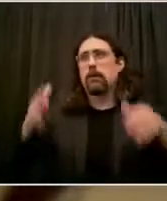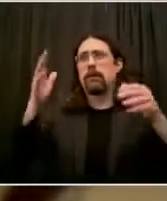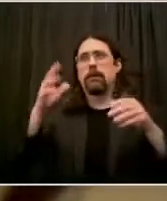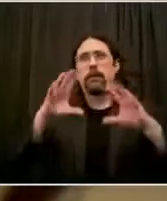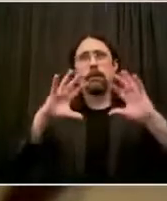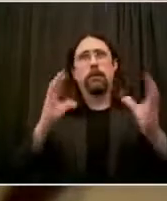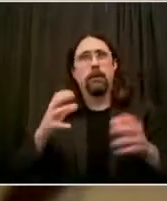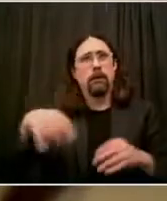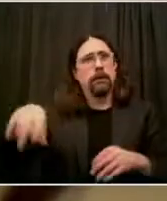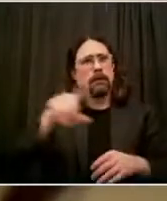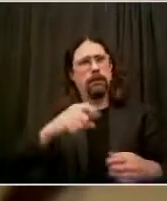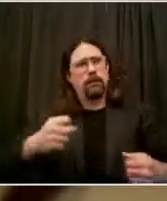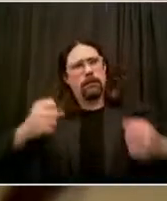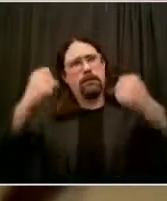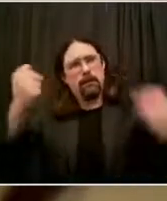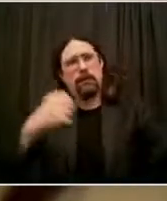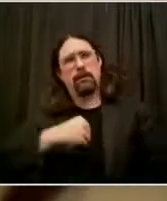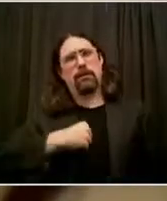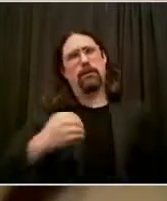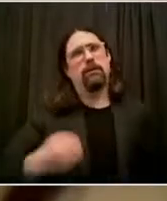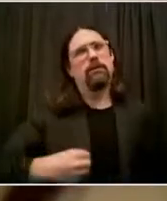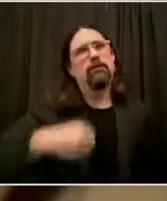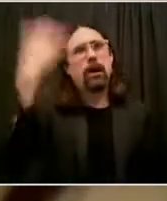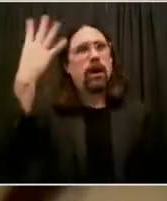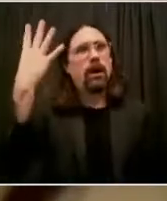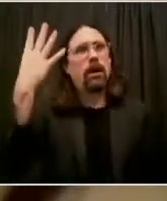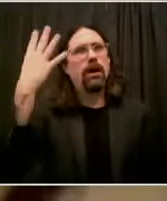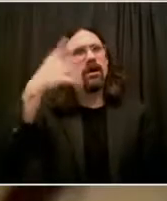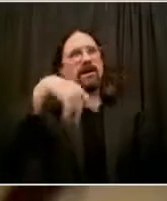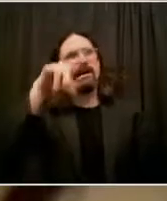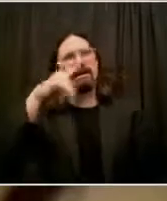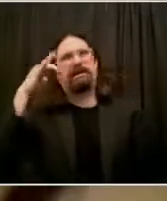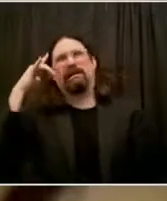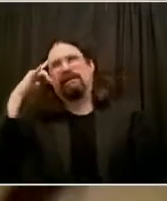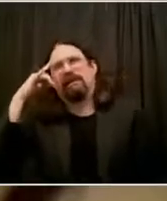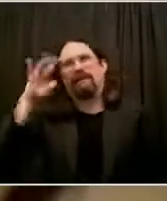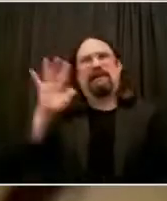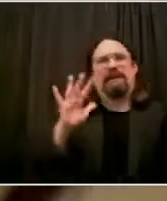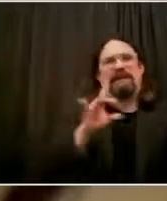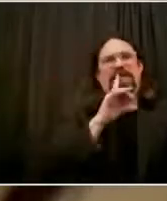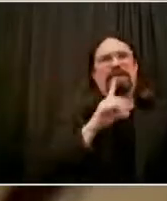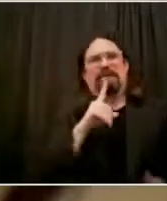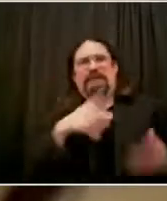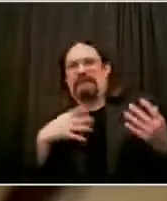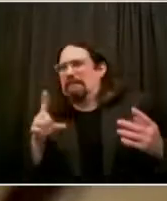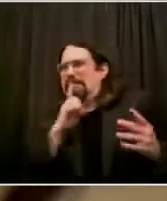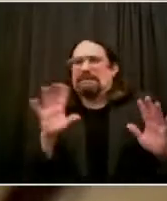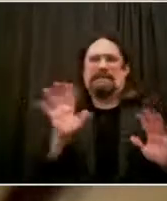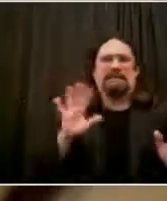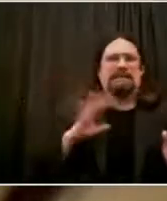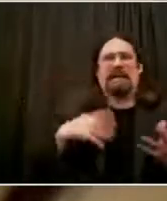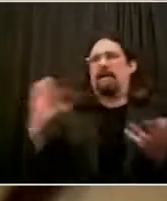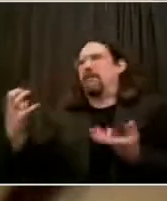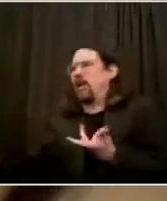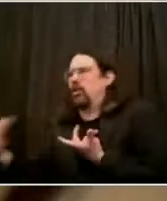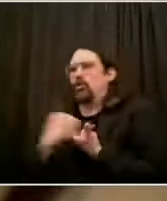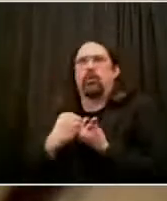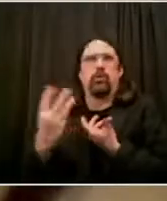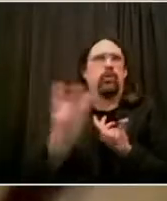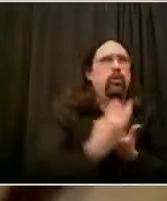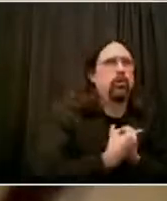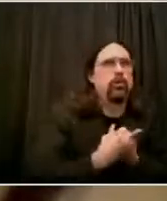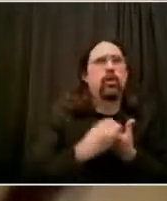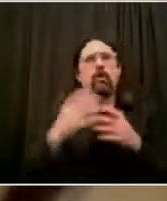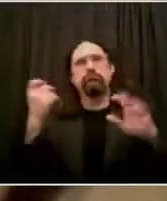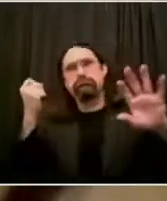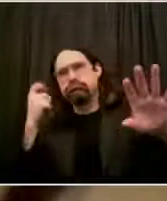more understanding across communities about all of this and how we can all work